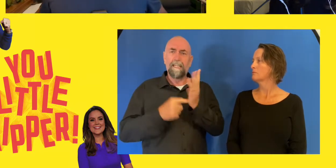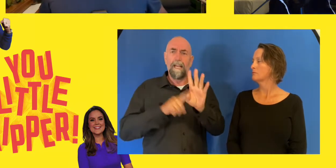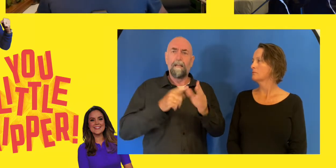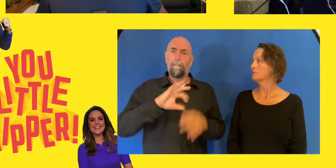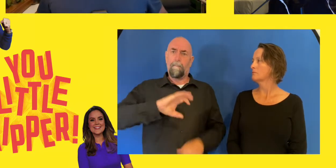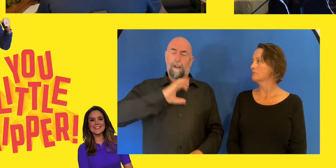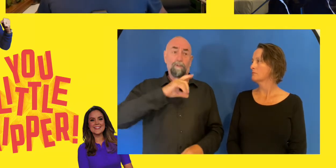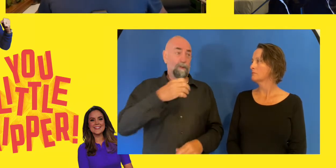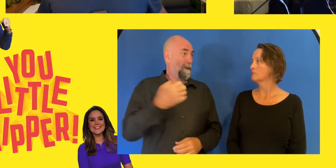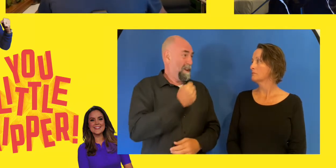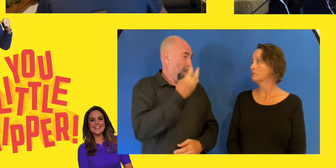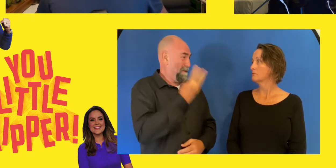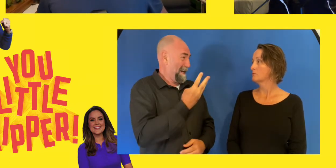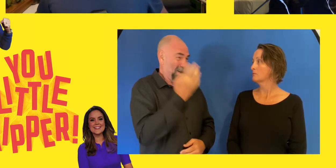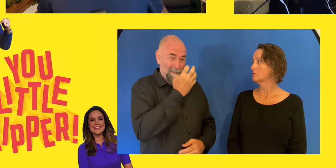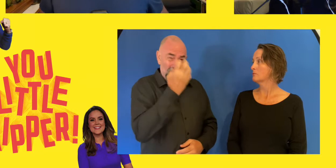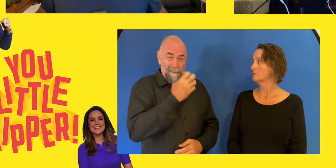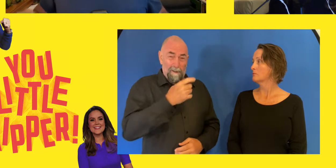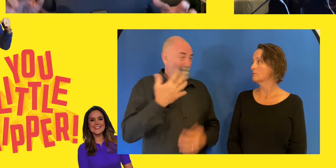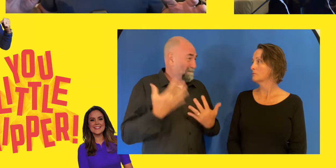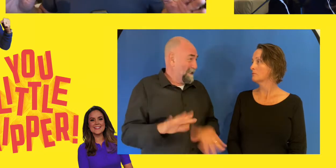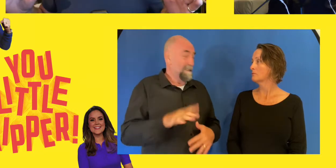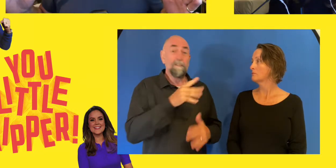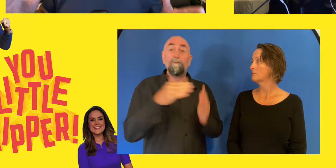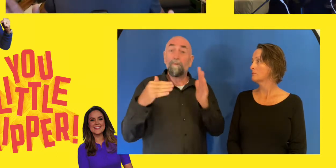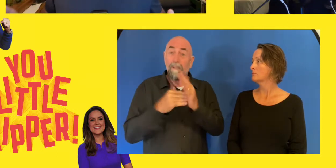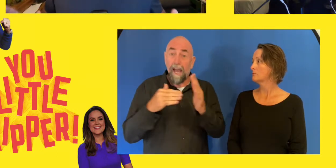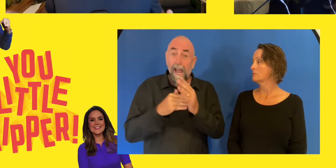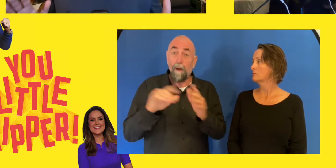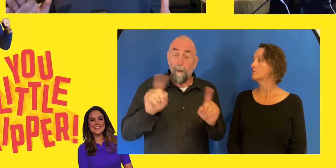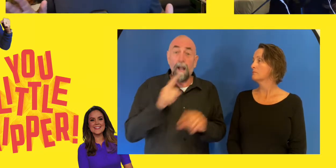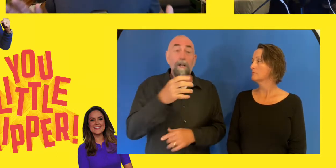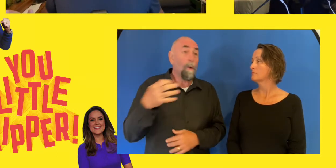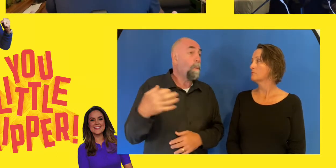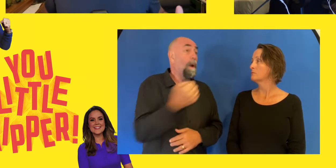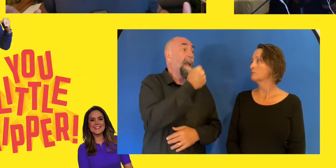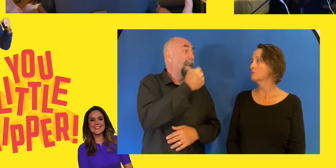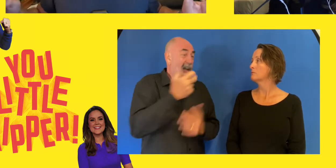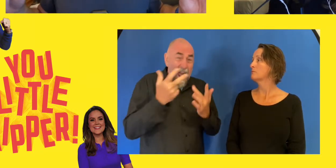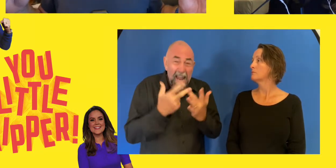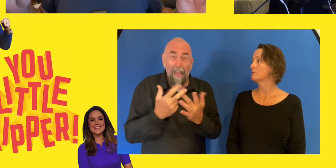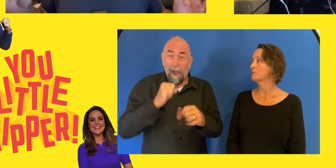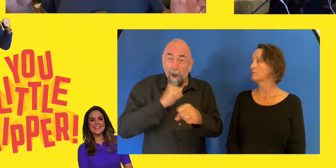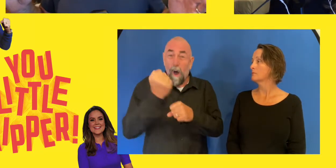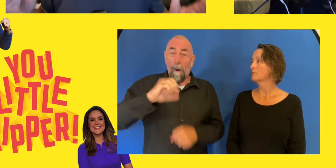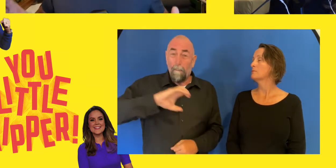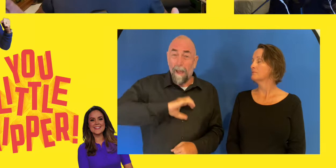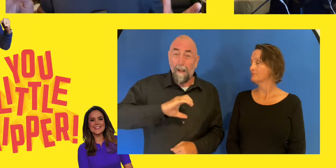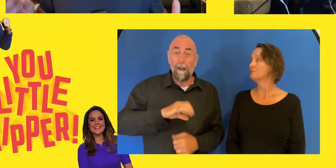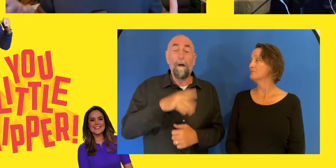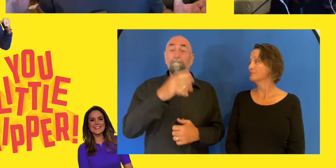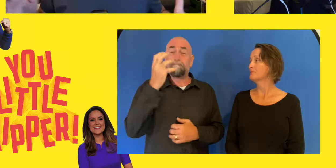she's able to win another gold medal. You know, that is a long time between drinks, to be able to keep the